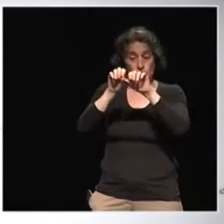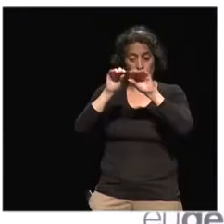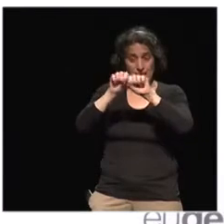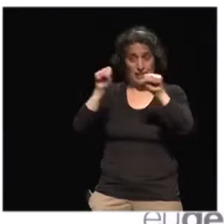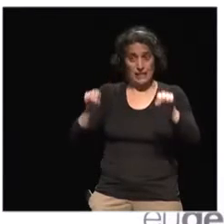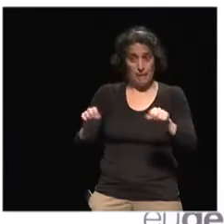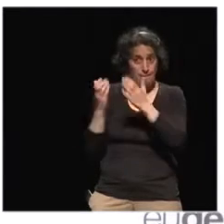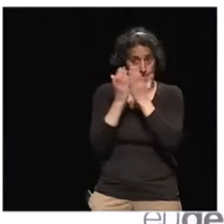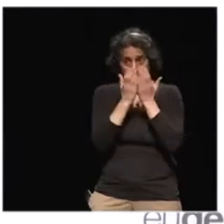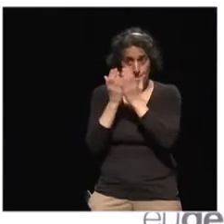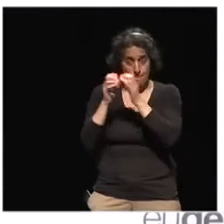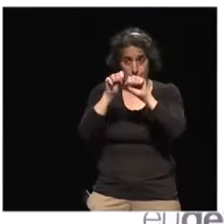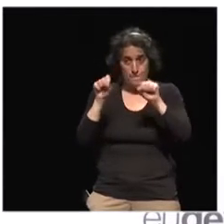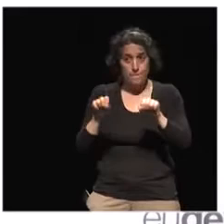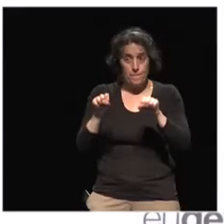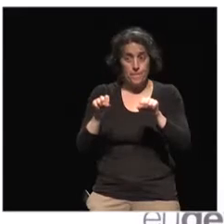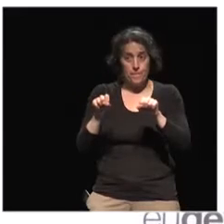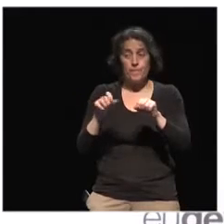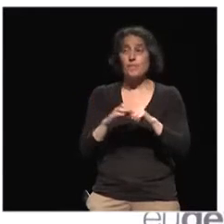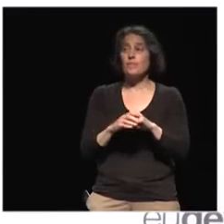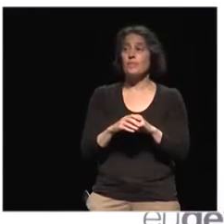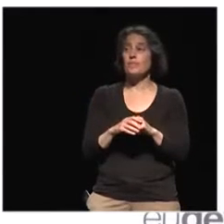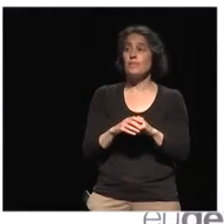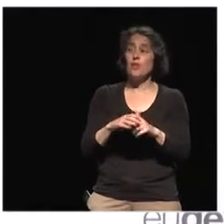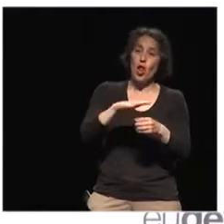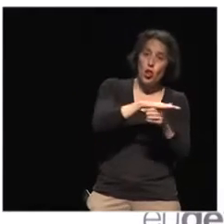focus on the local to the global.